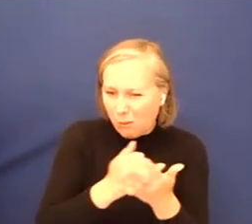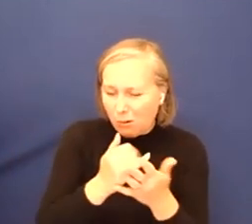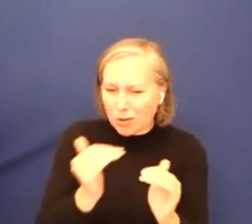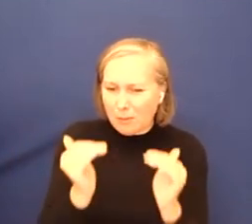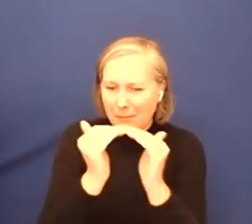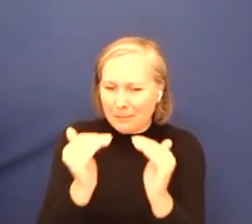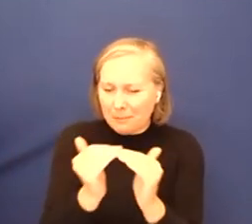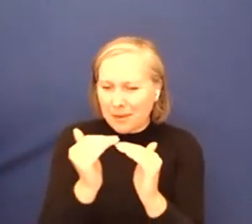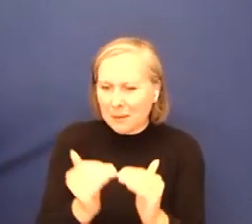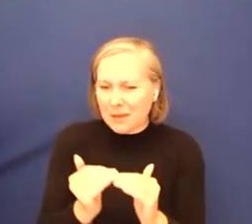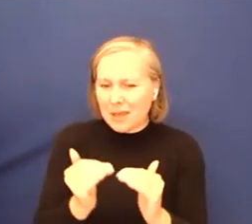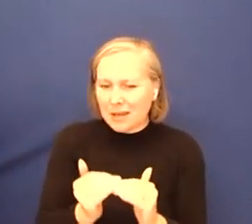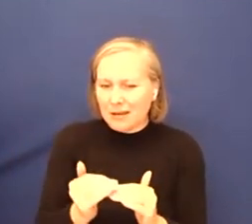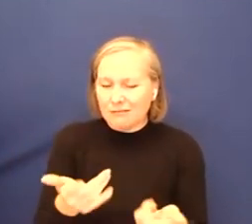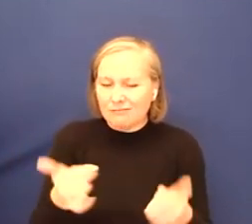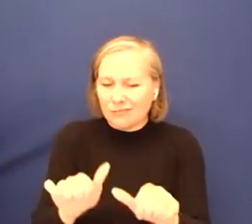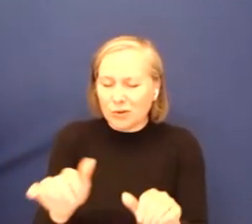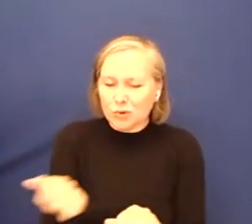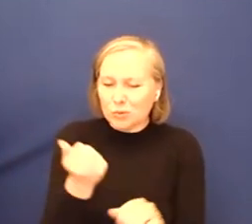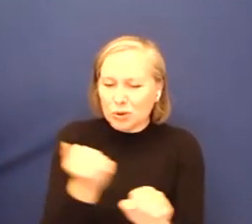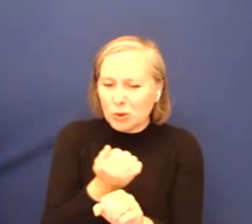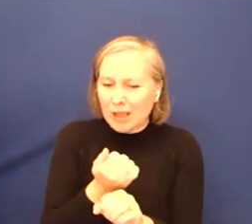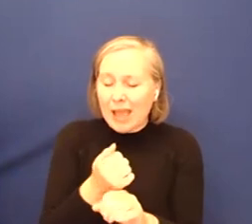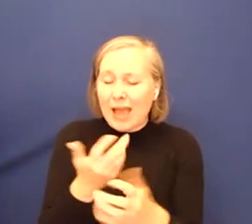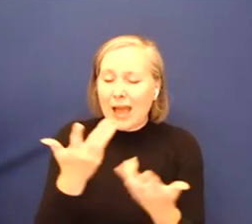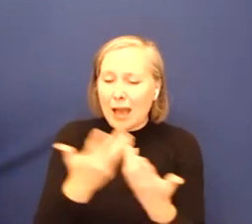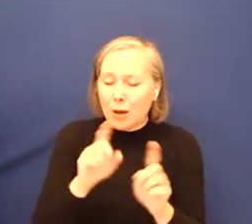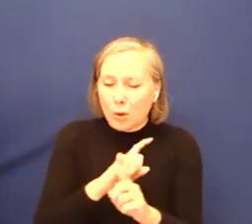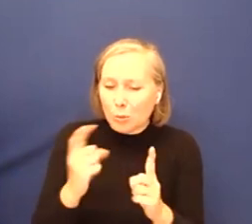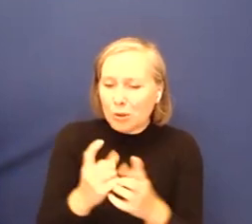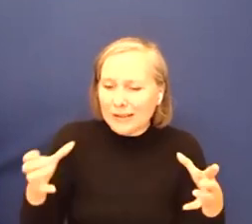what they should be doing. How do we bring our community together?